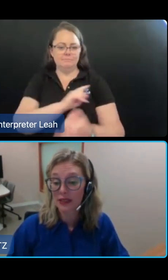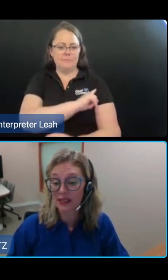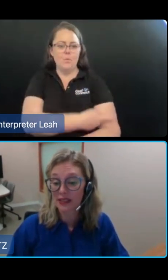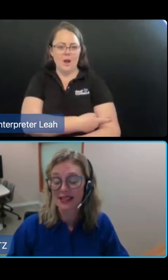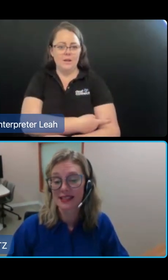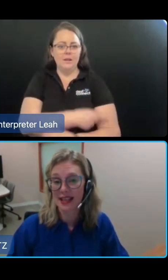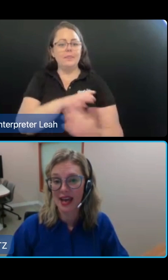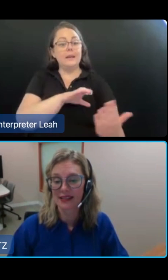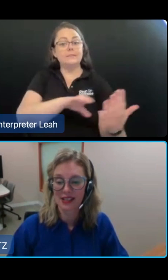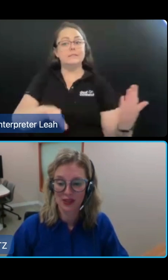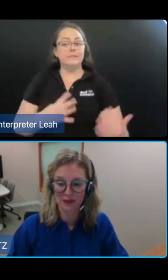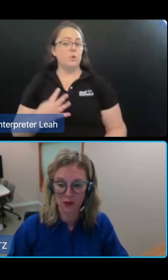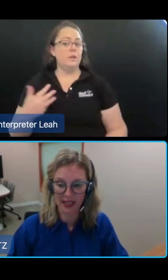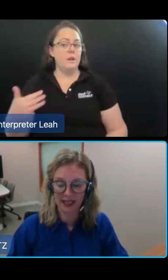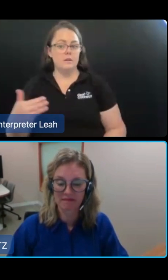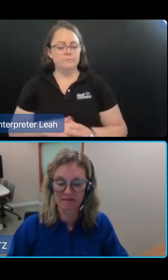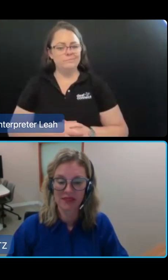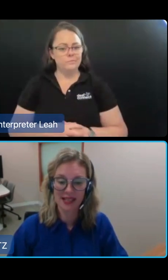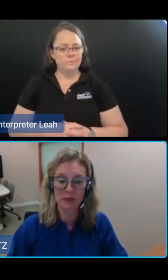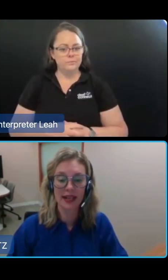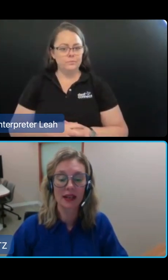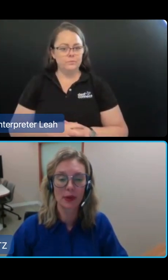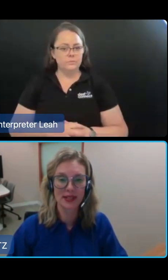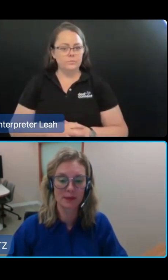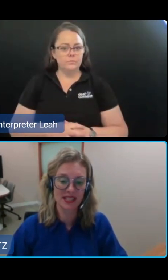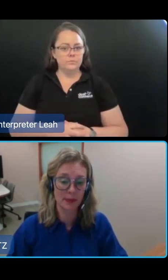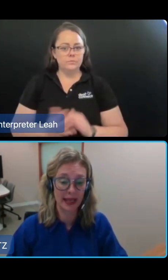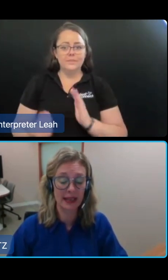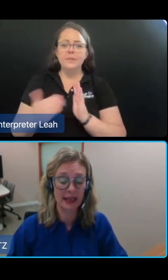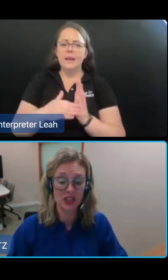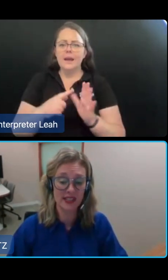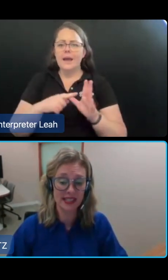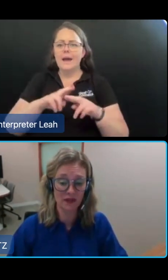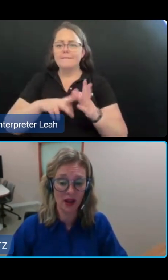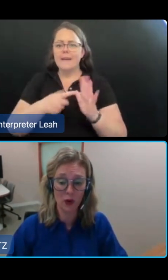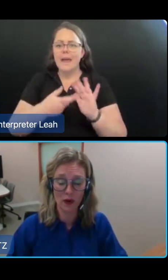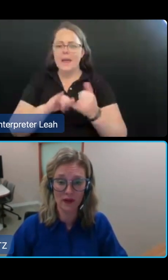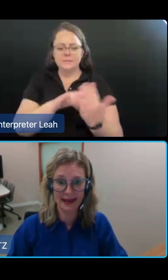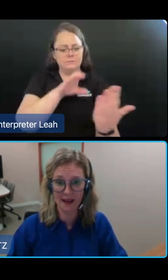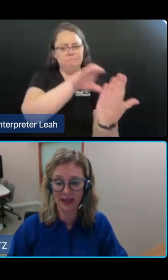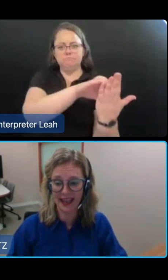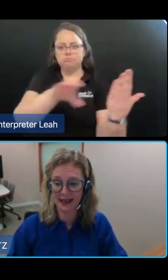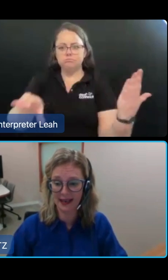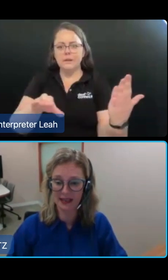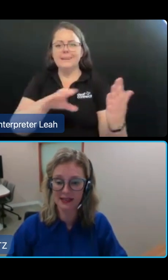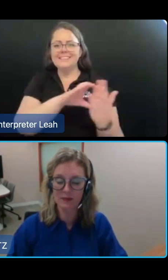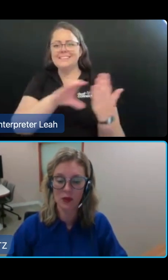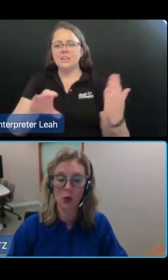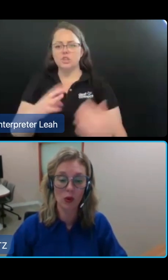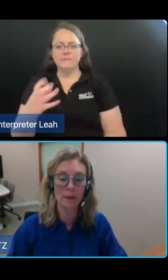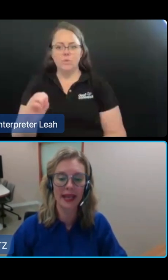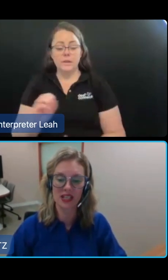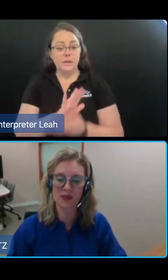eligibility test is set out in Section 40. In summary, a person must be aged 65 or over and have care needs